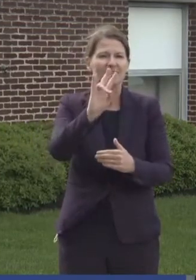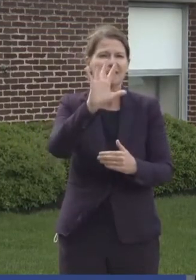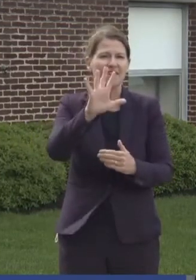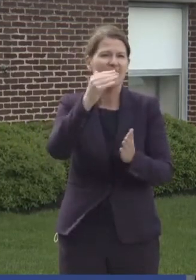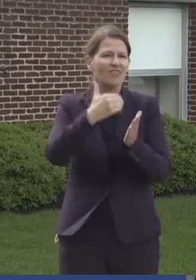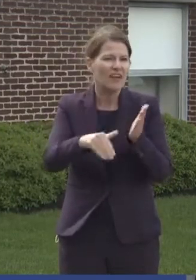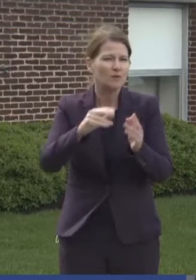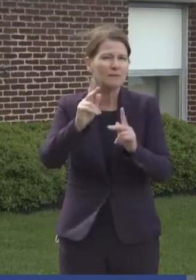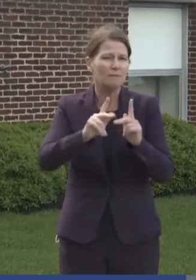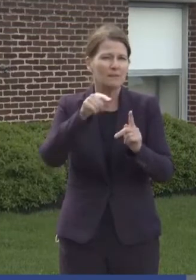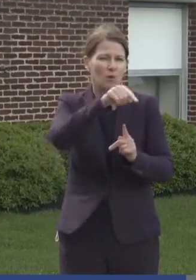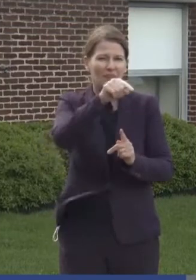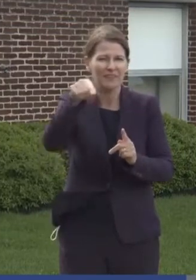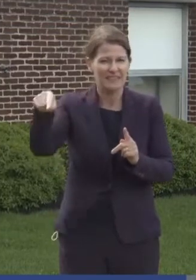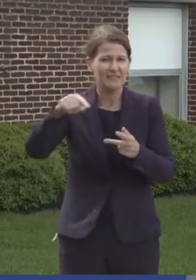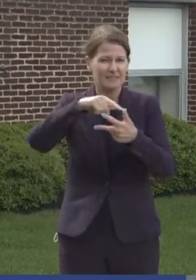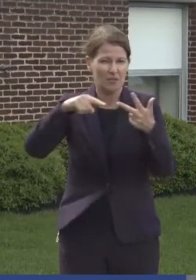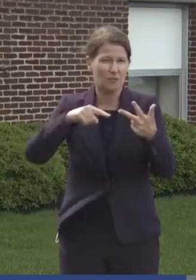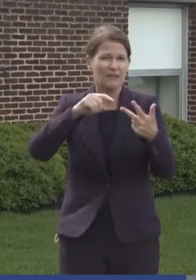community sites.